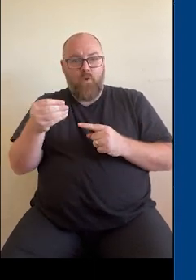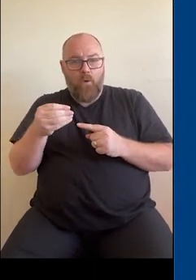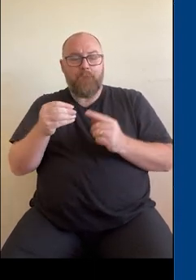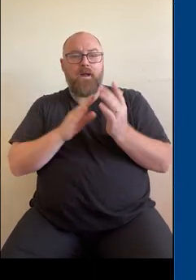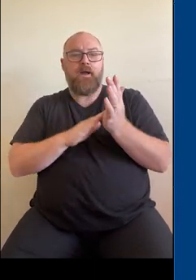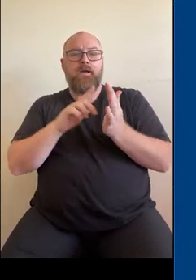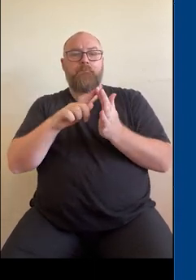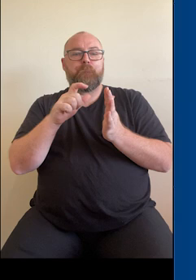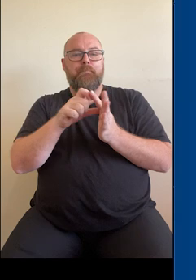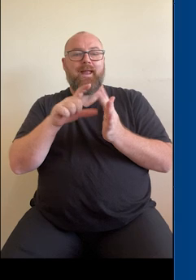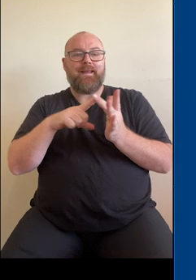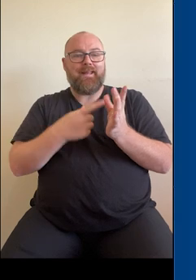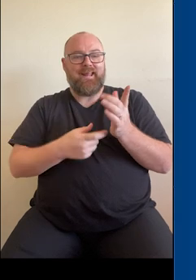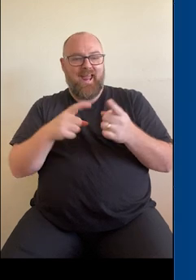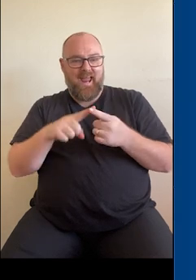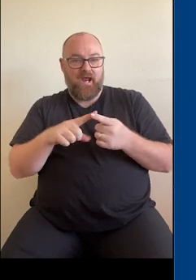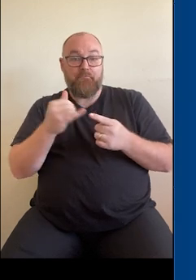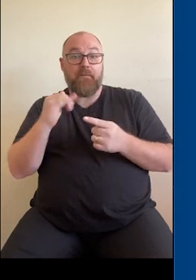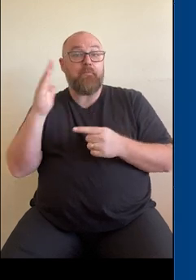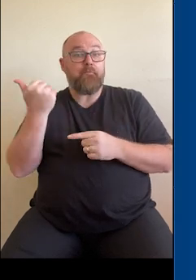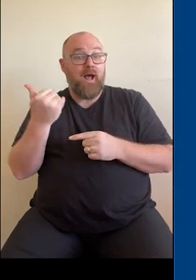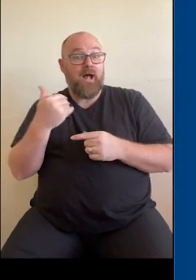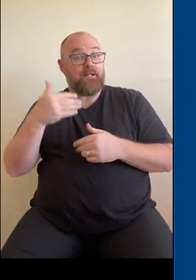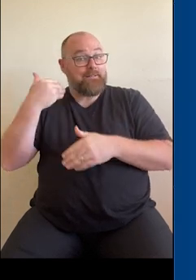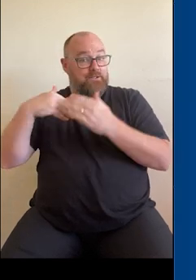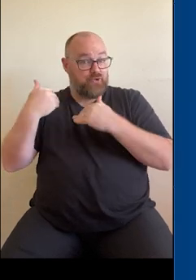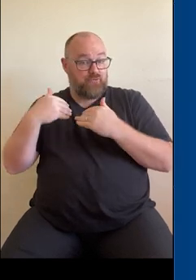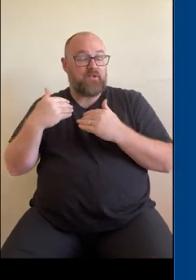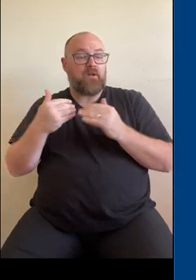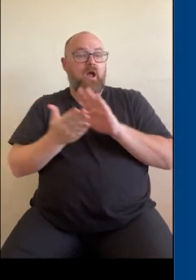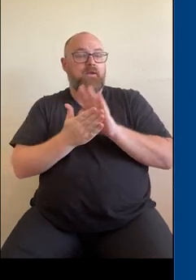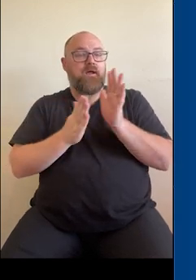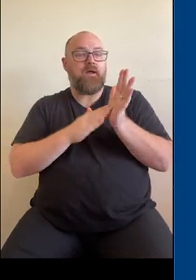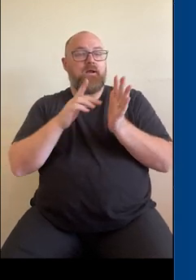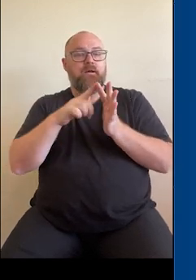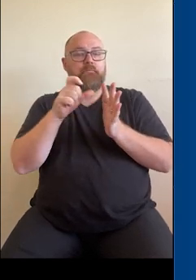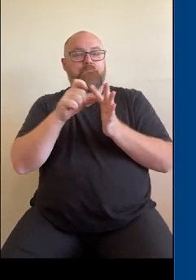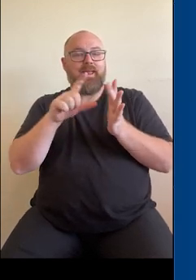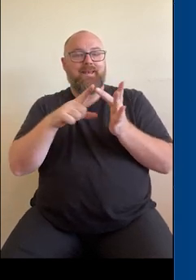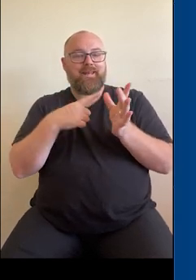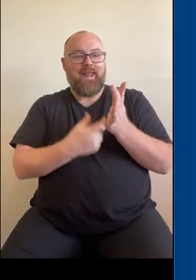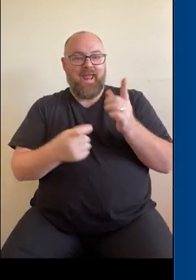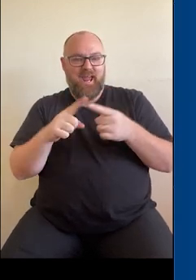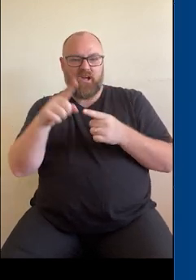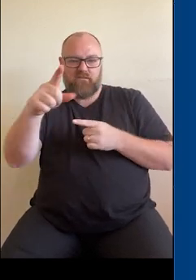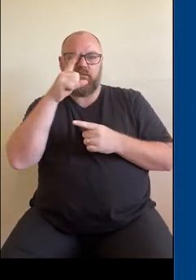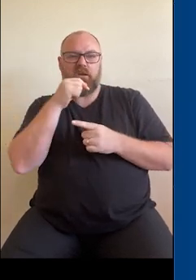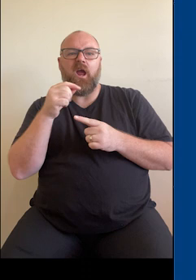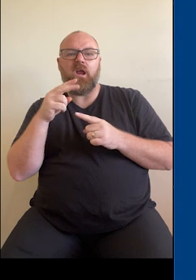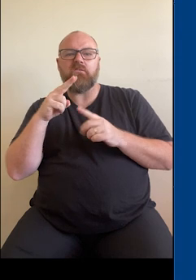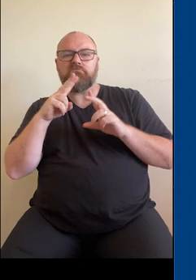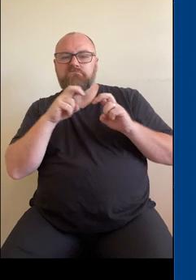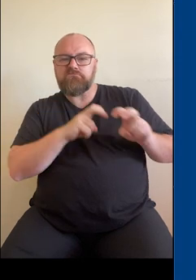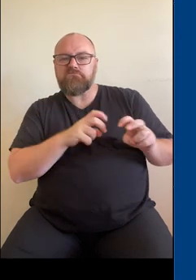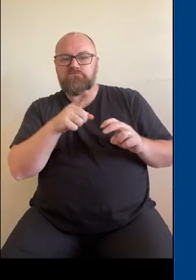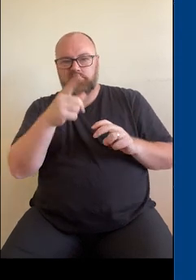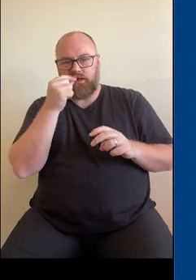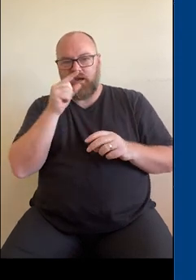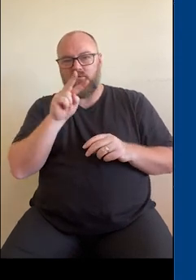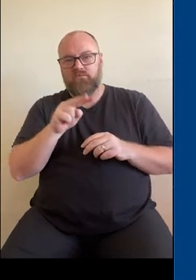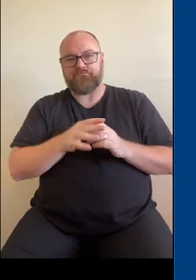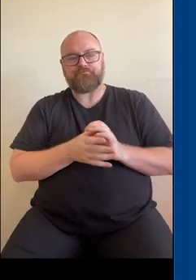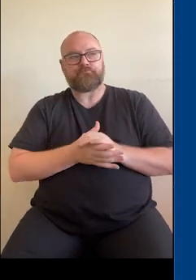Medicare. So it can have some of the past history in that regard. You can go back and look at that history in your record.